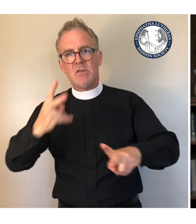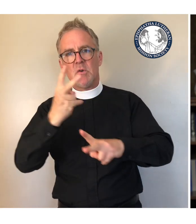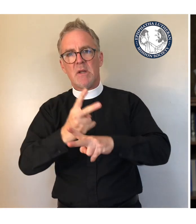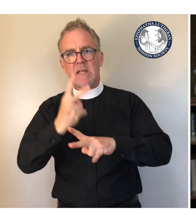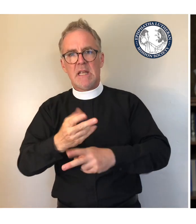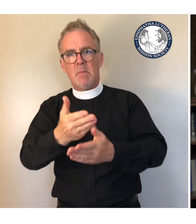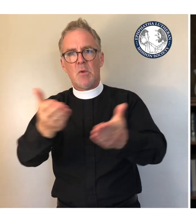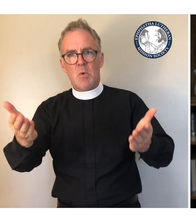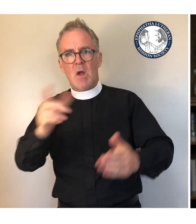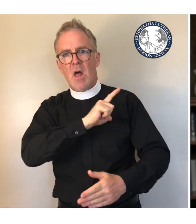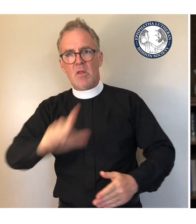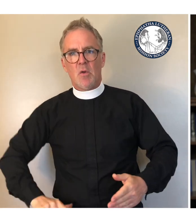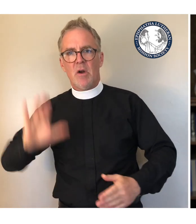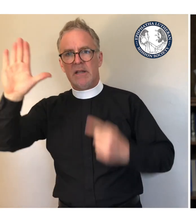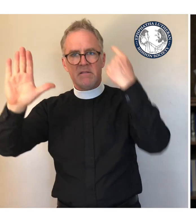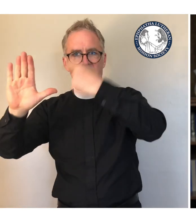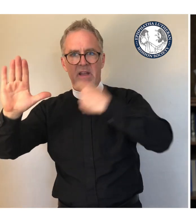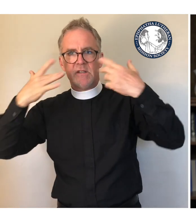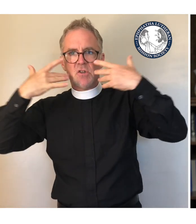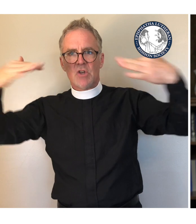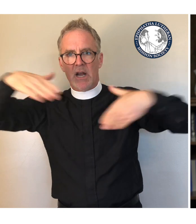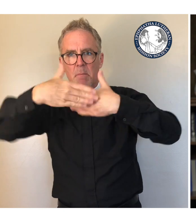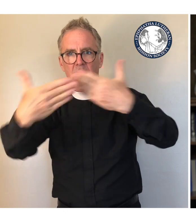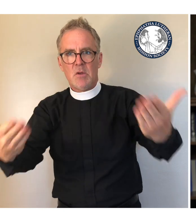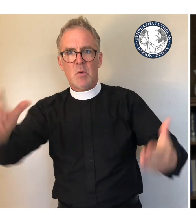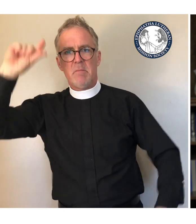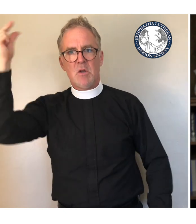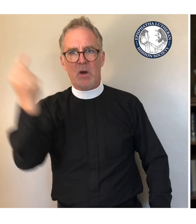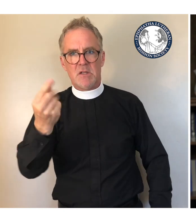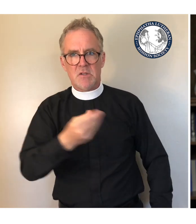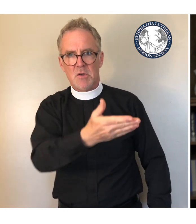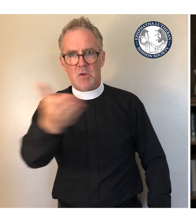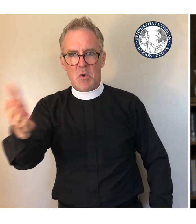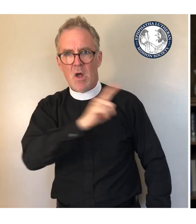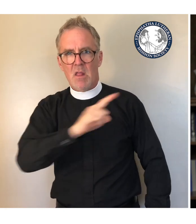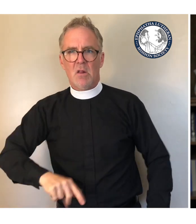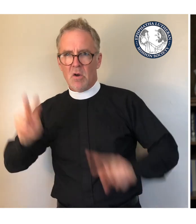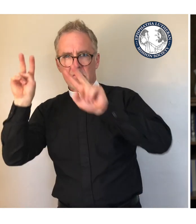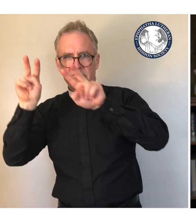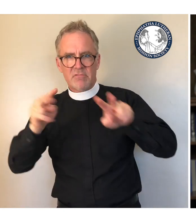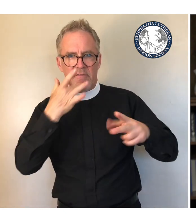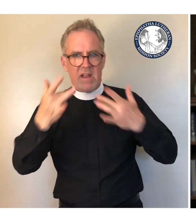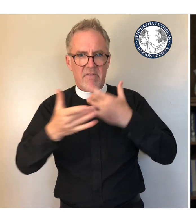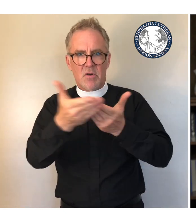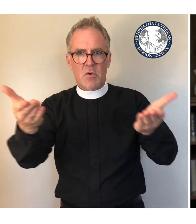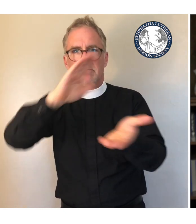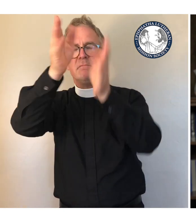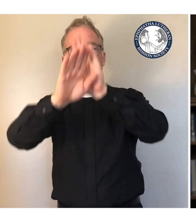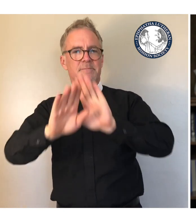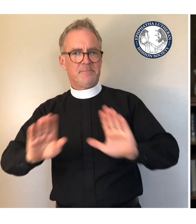The Lord make His face shine upon you and be gracious to you. The Lord lift up His countenance upon you and give you His peace.